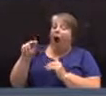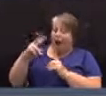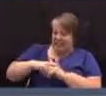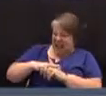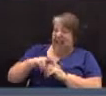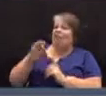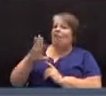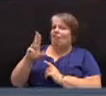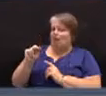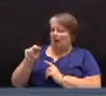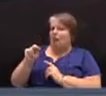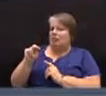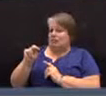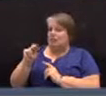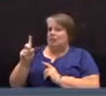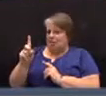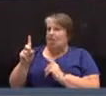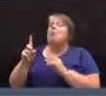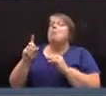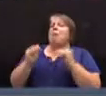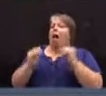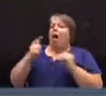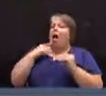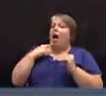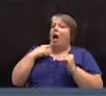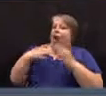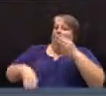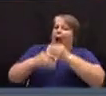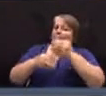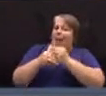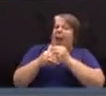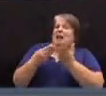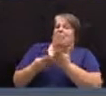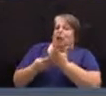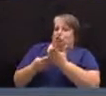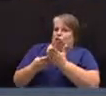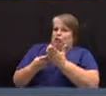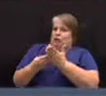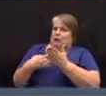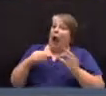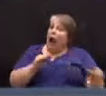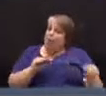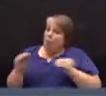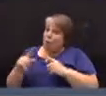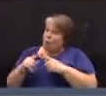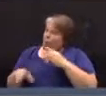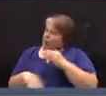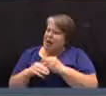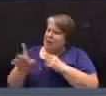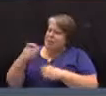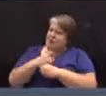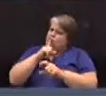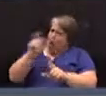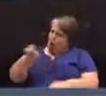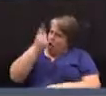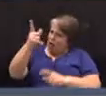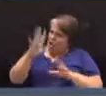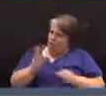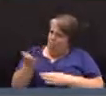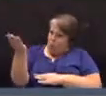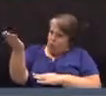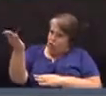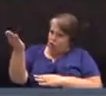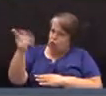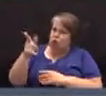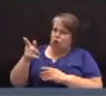heard suggest. So I move to amend the budget accordingly. You move to, let me make sure I understand your motion.